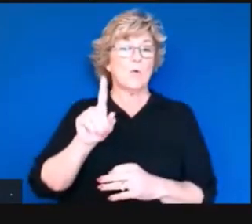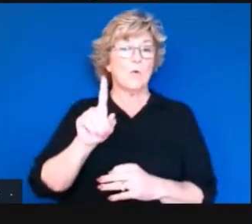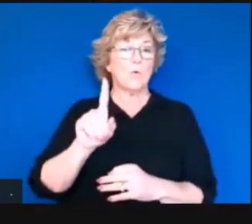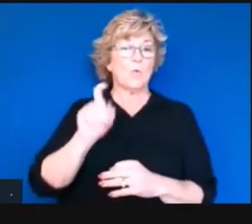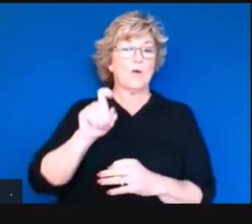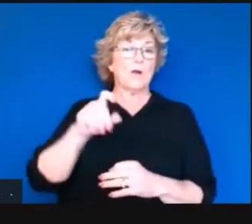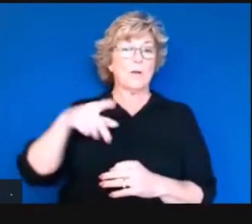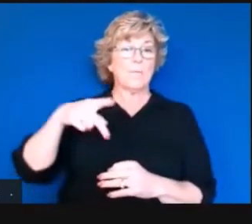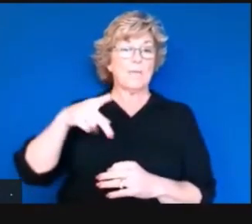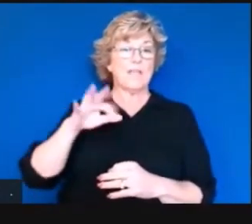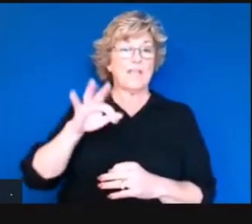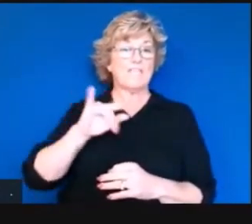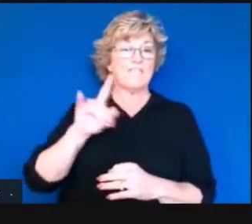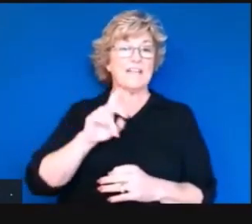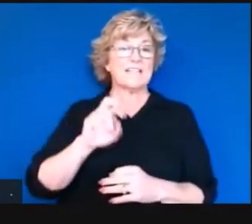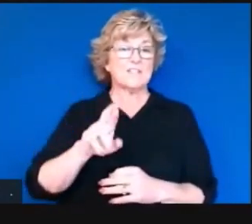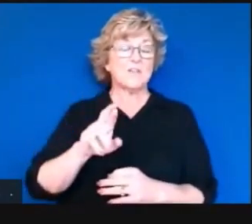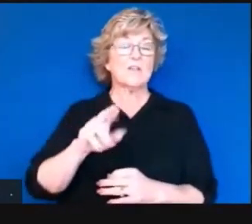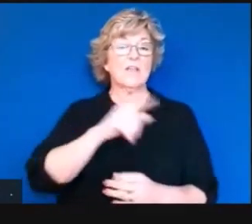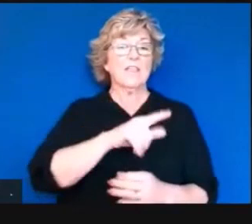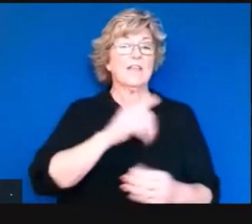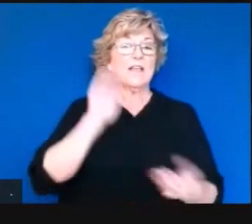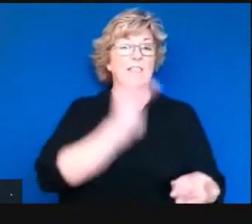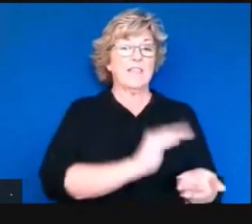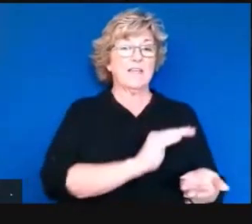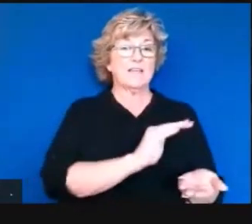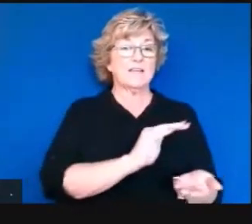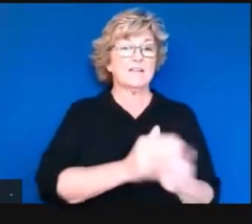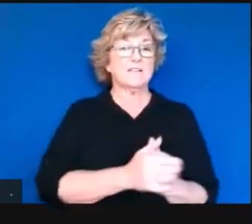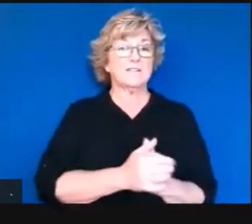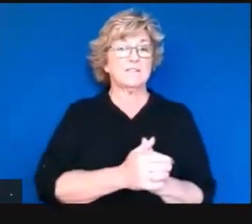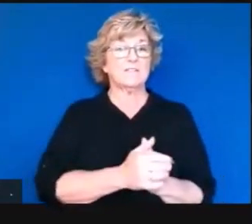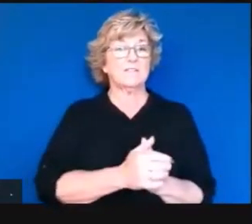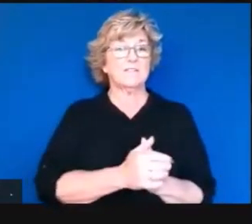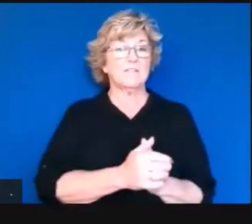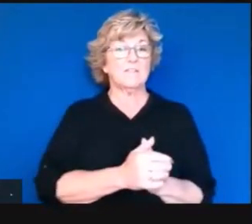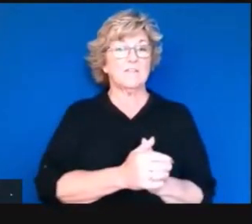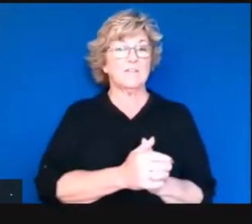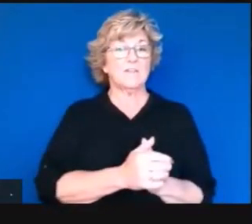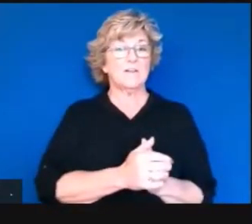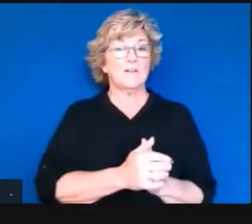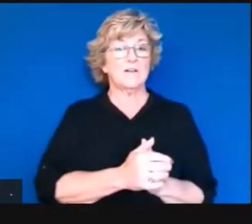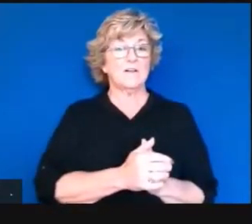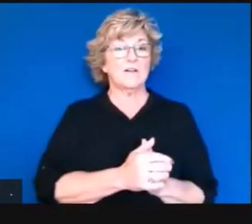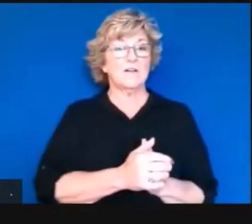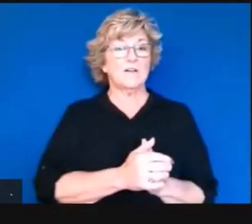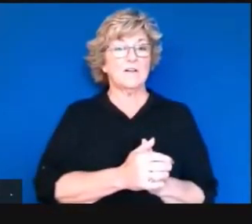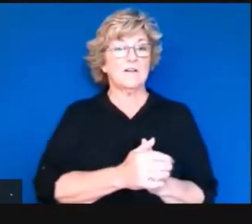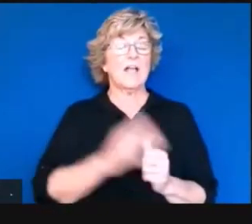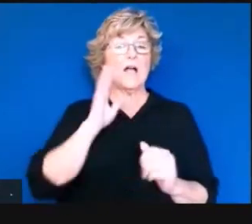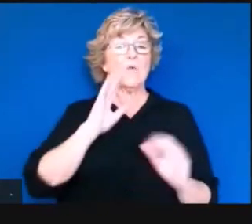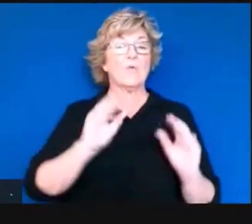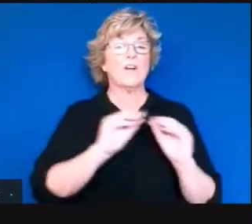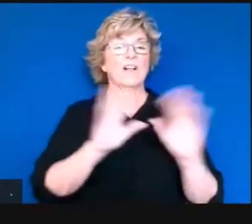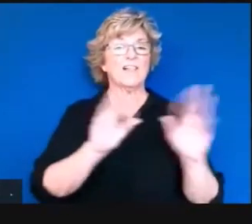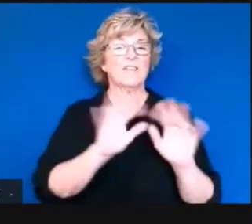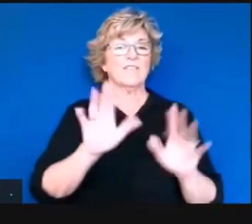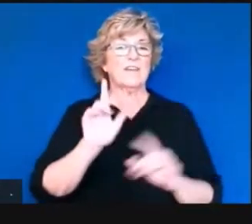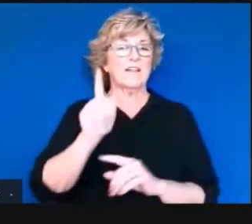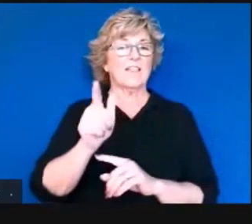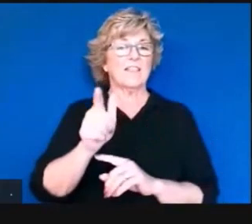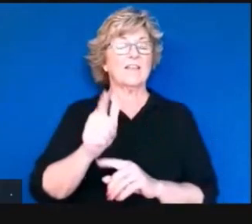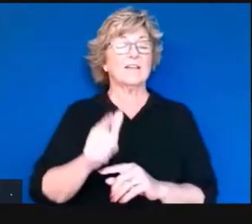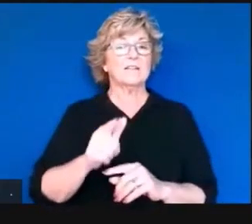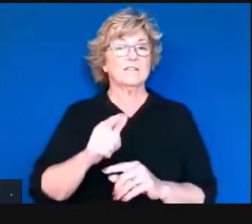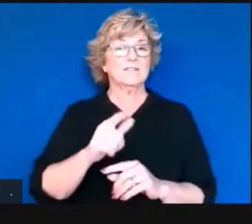Pfizer orders versus Moderna orders. If I've lost you, happy to clarify any of that in the Q&A. But nonetheless, just some